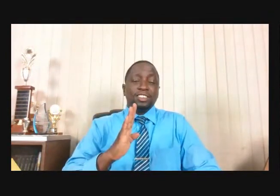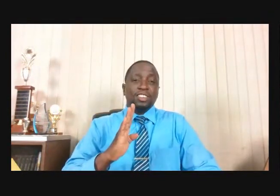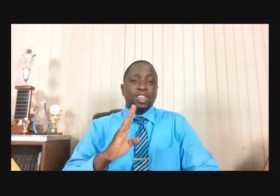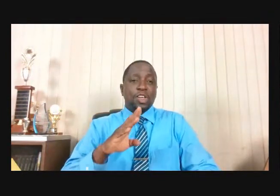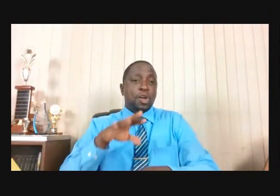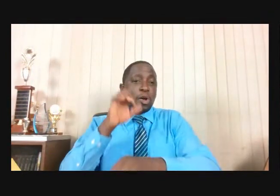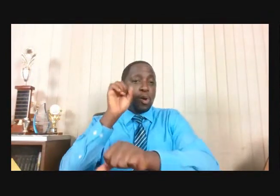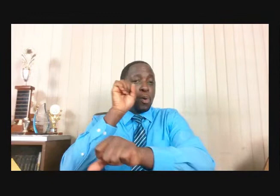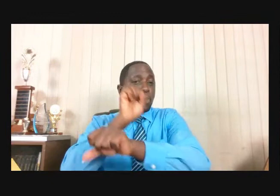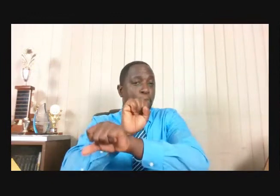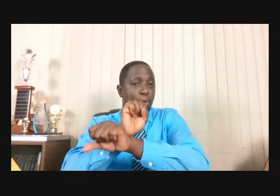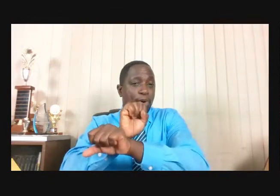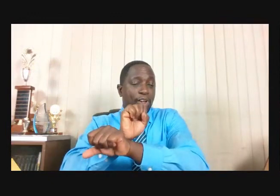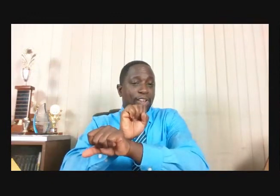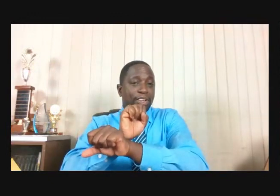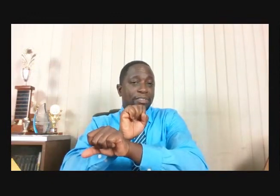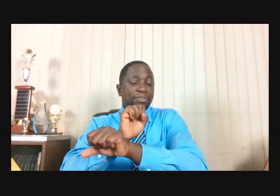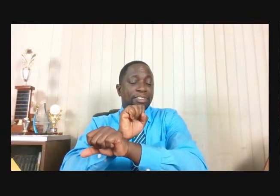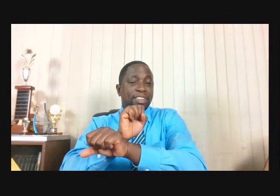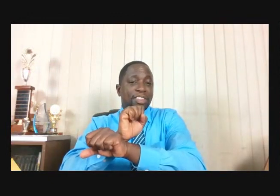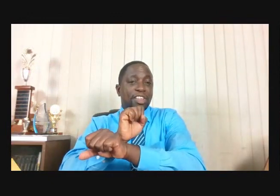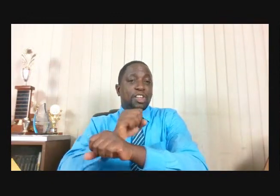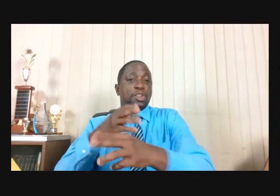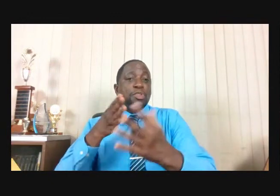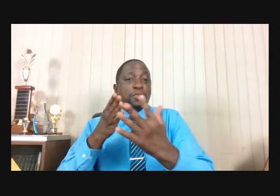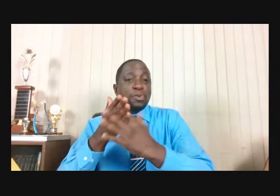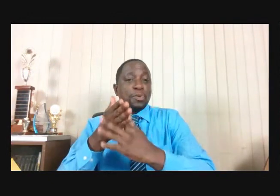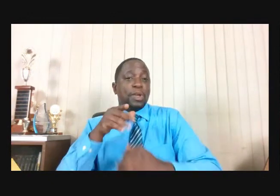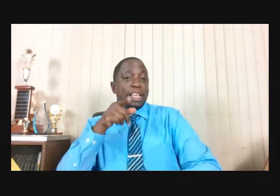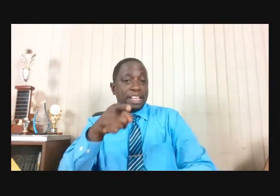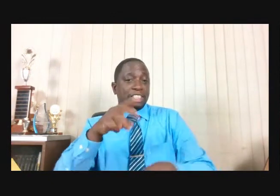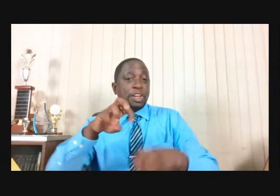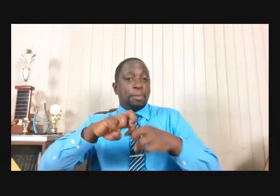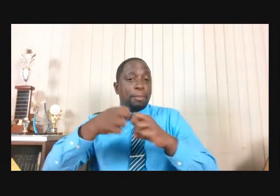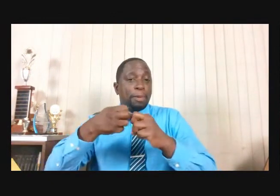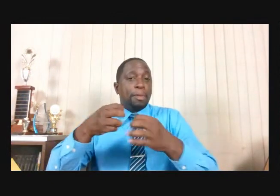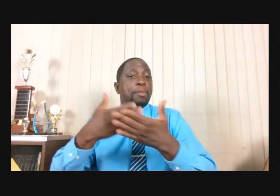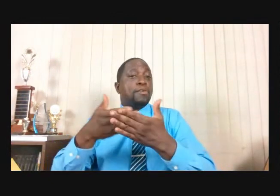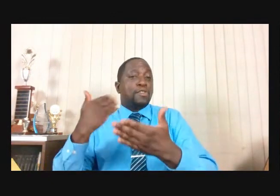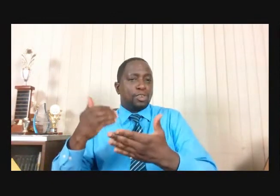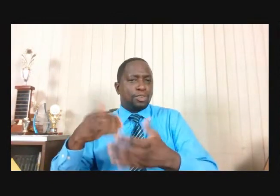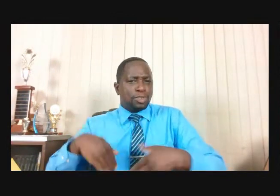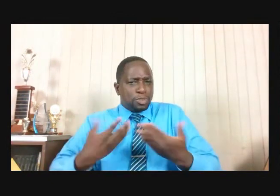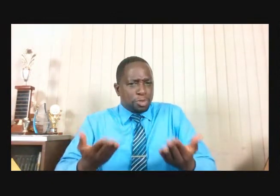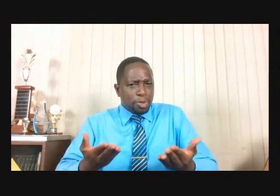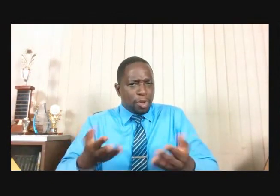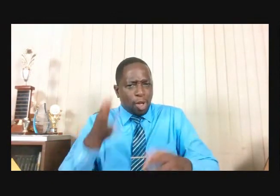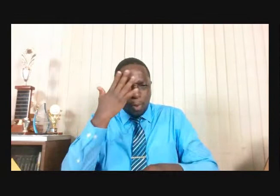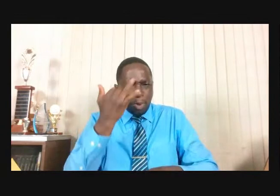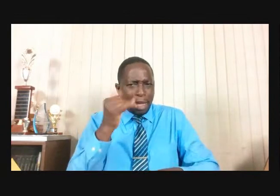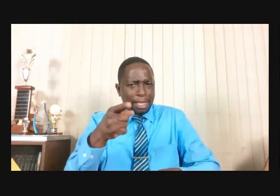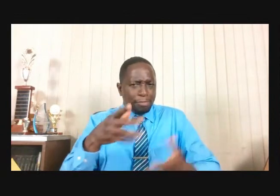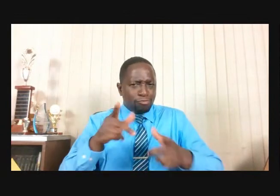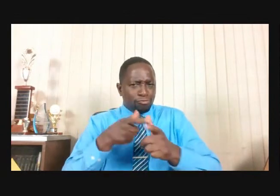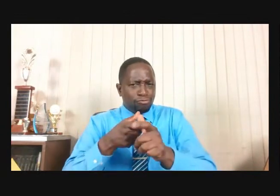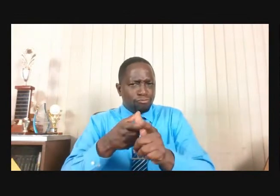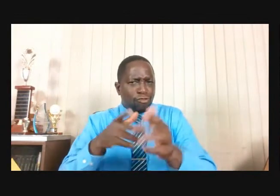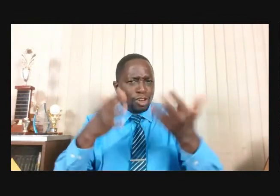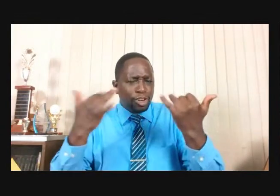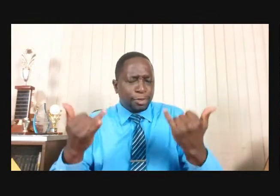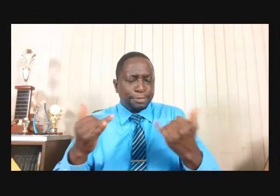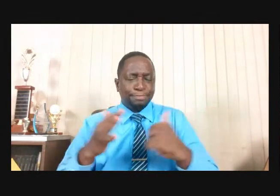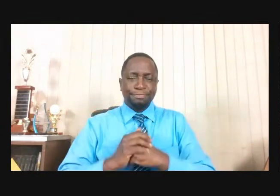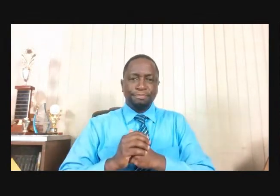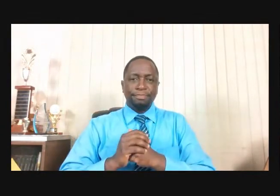And Suicidal Thoughts Or Acts May Come When A Person Is Severely